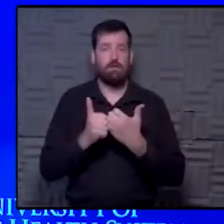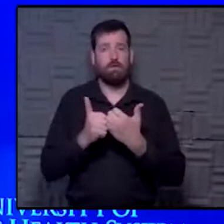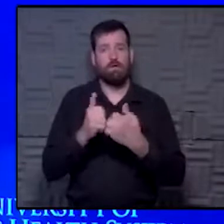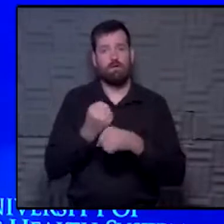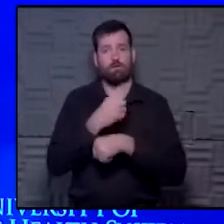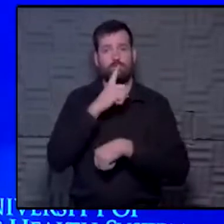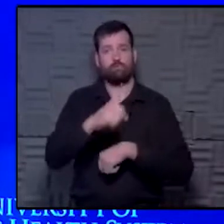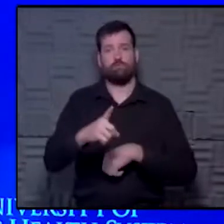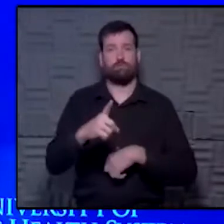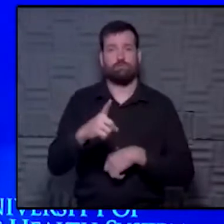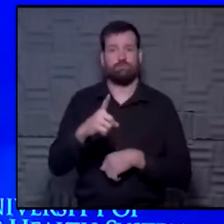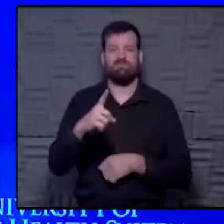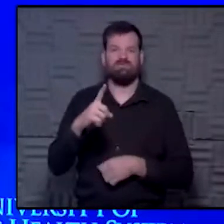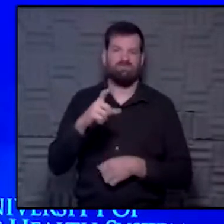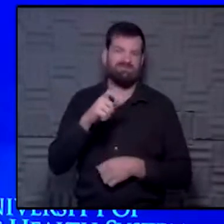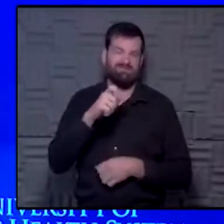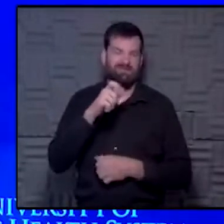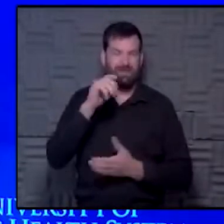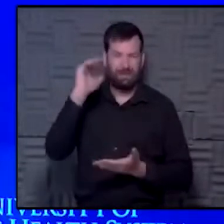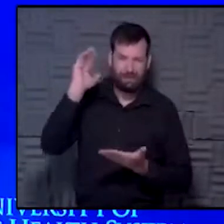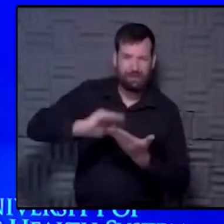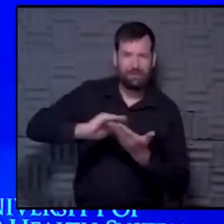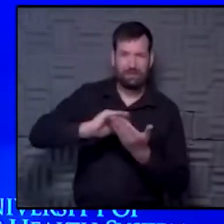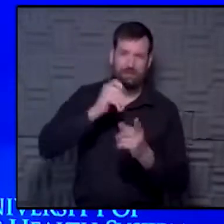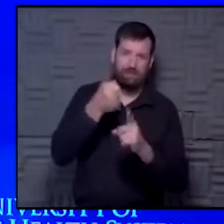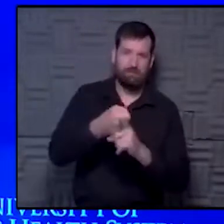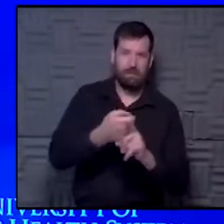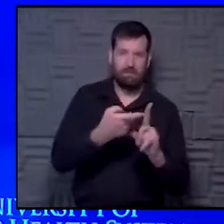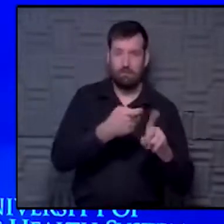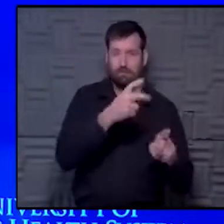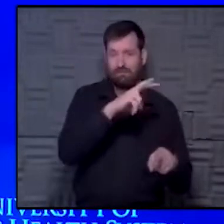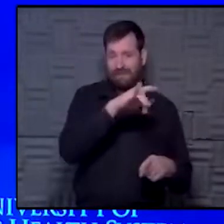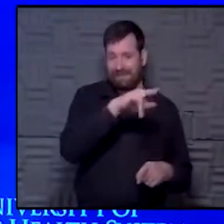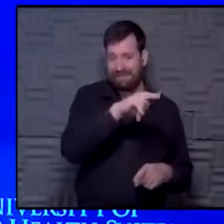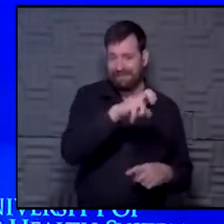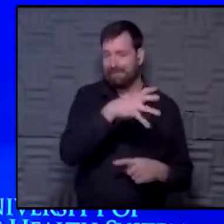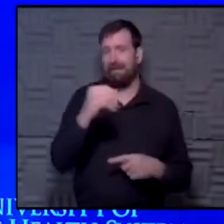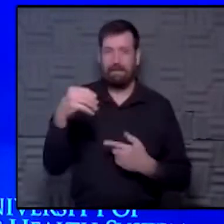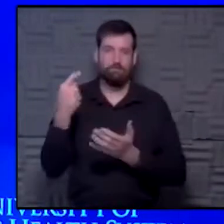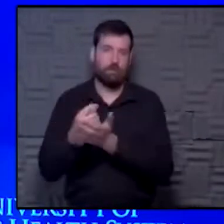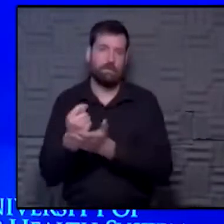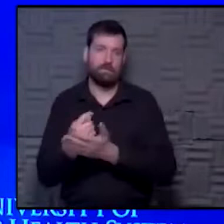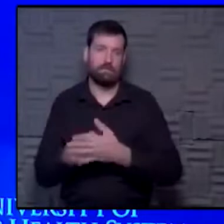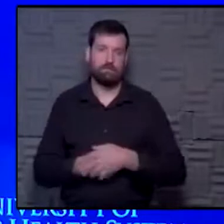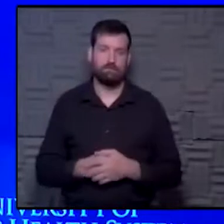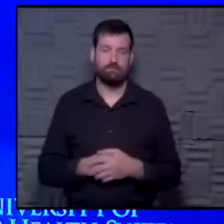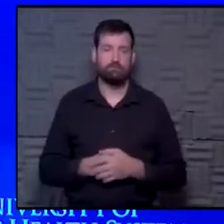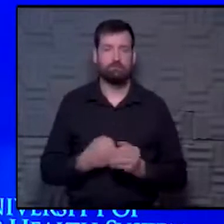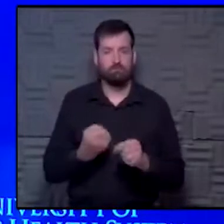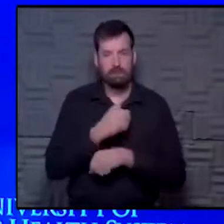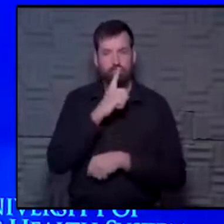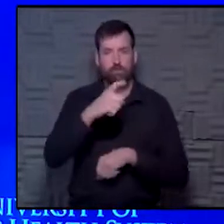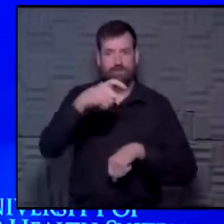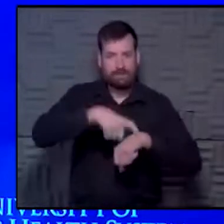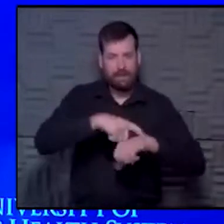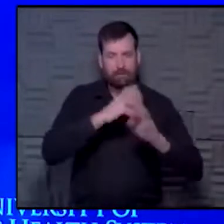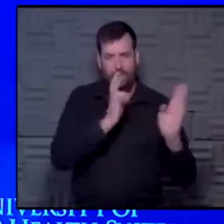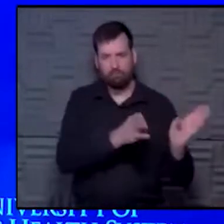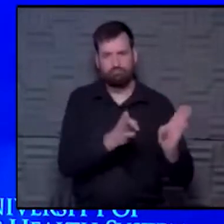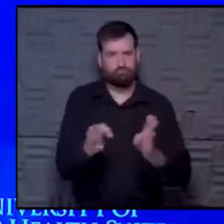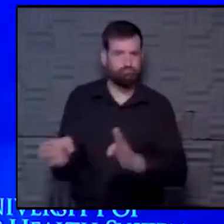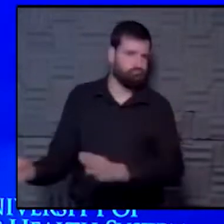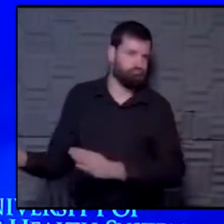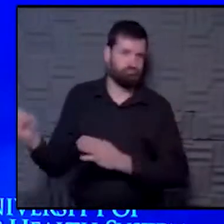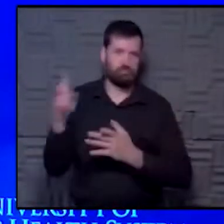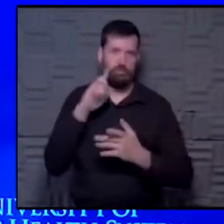as little impact as possible between vaccination and ongoing treatment to make sure that the timing is appropriate for you.